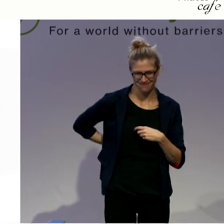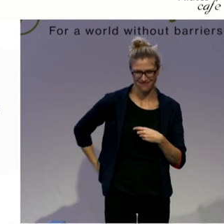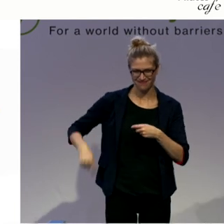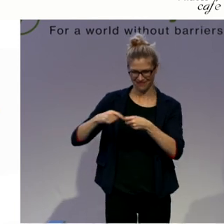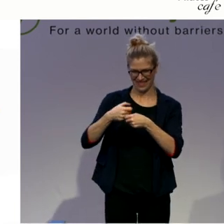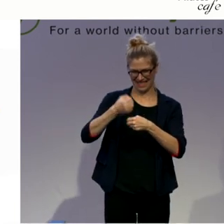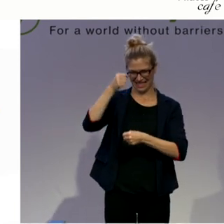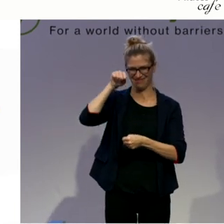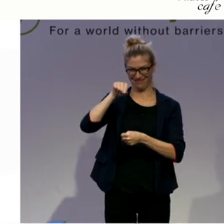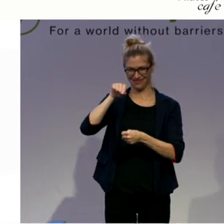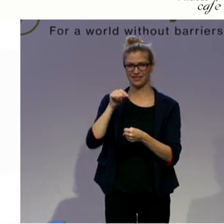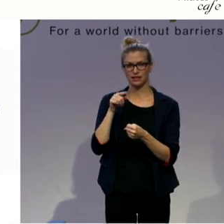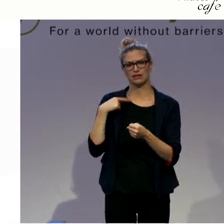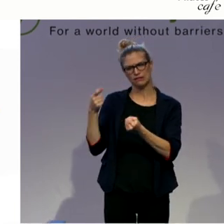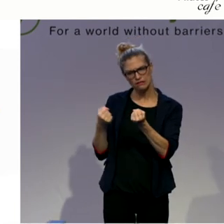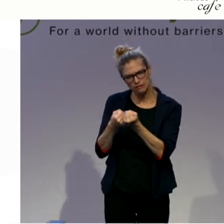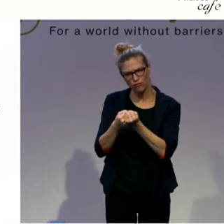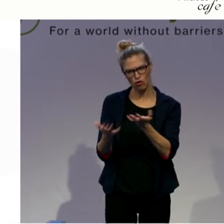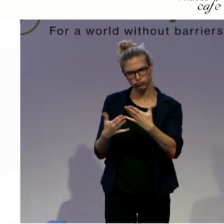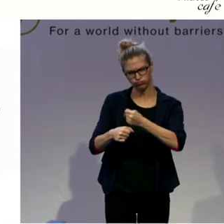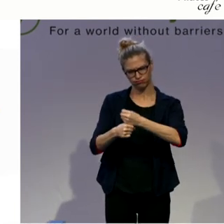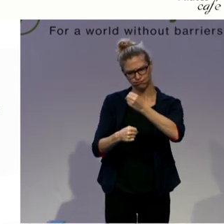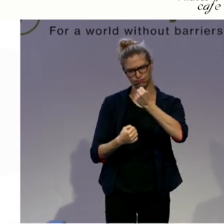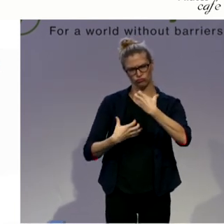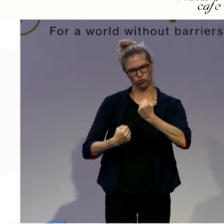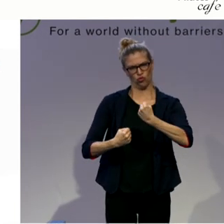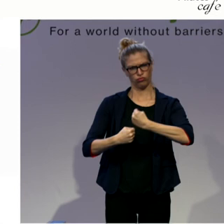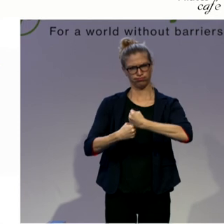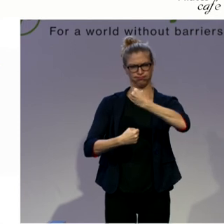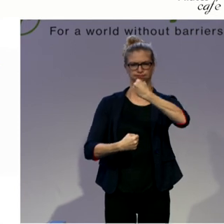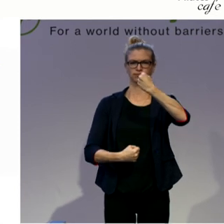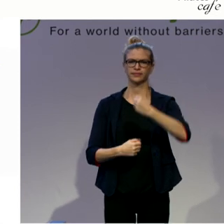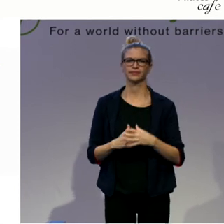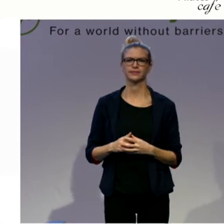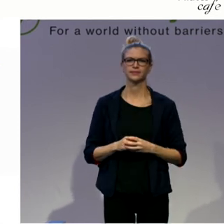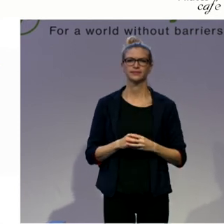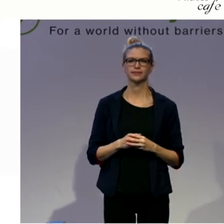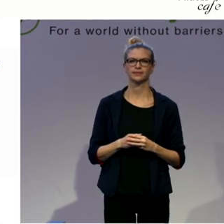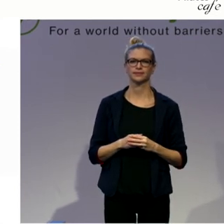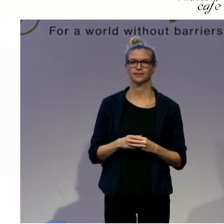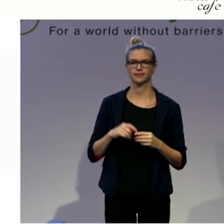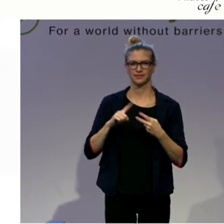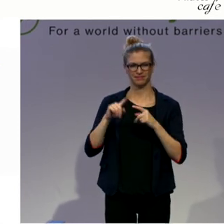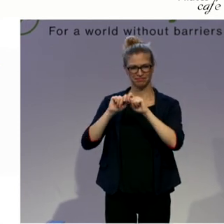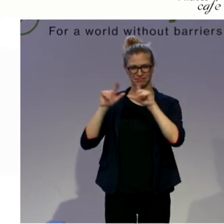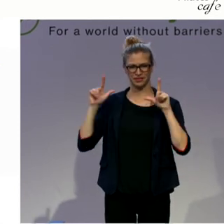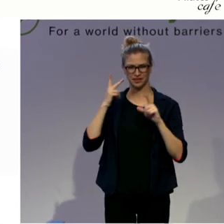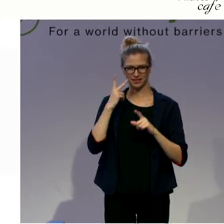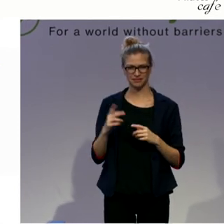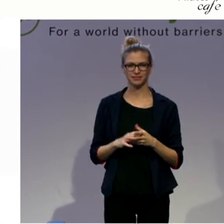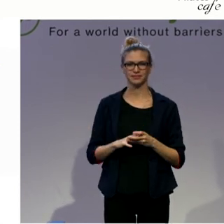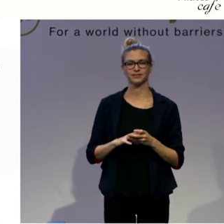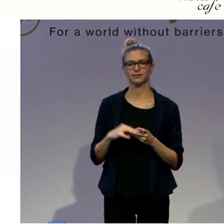These pictures show also the inclusive project called